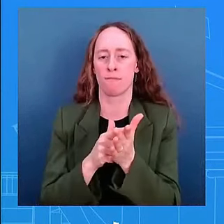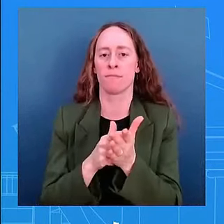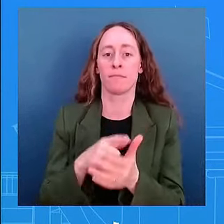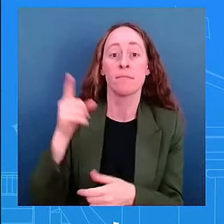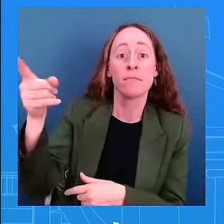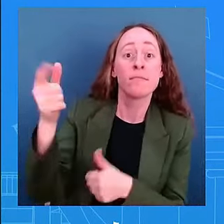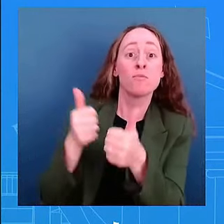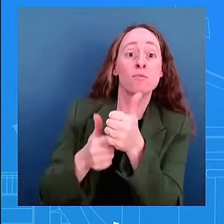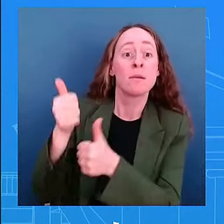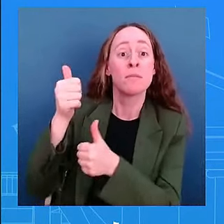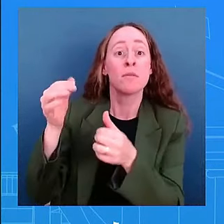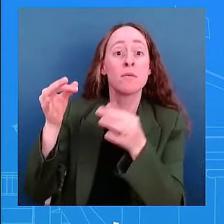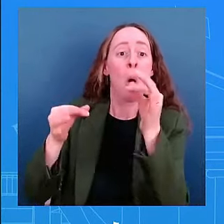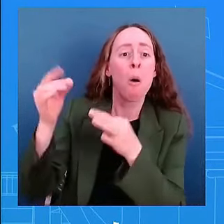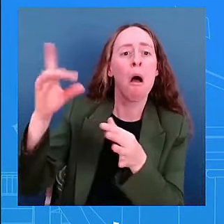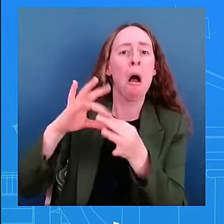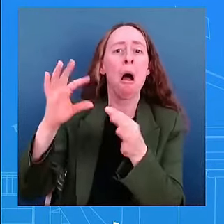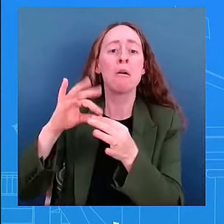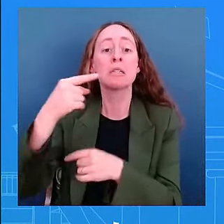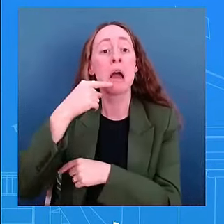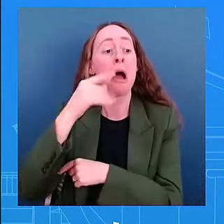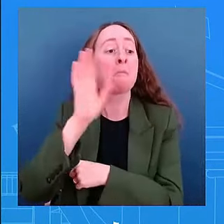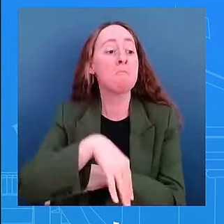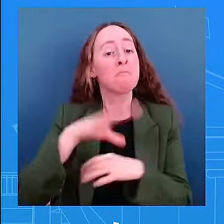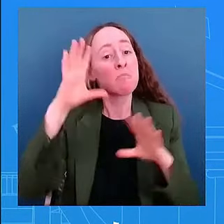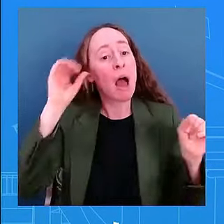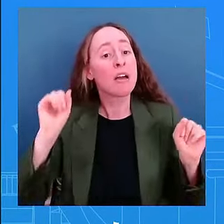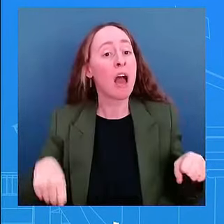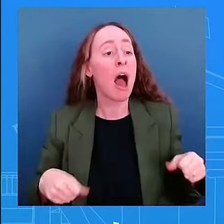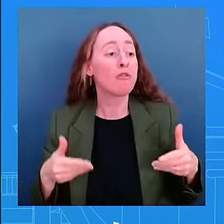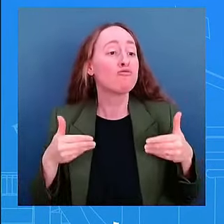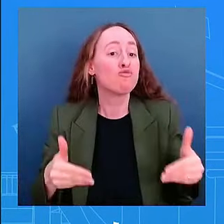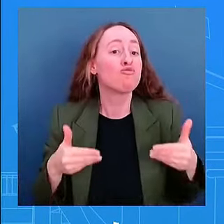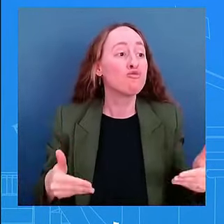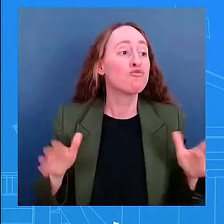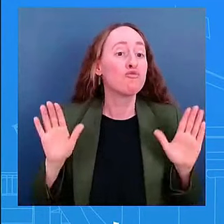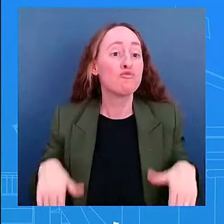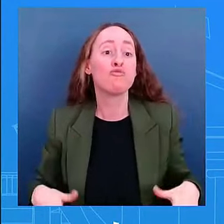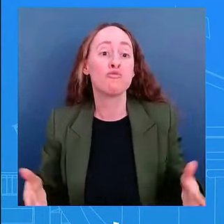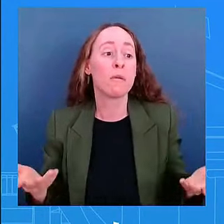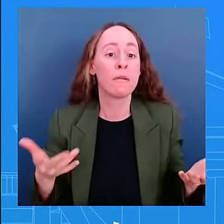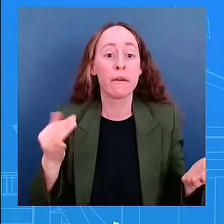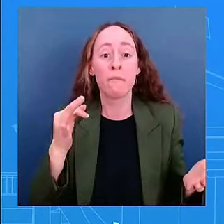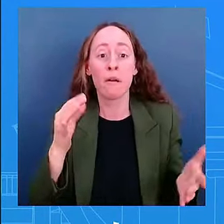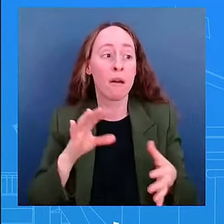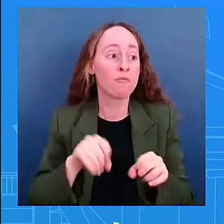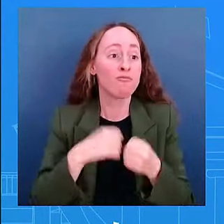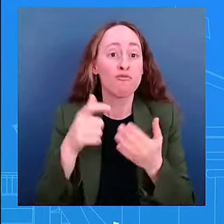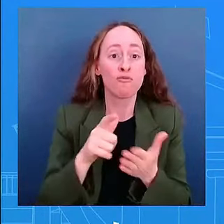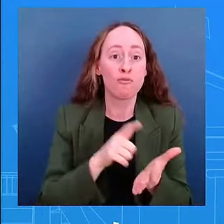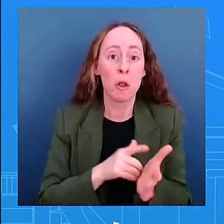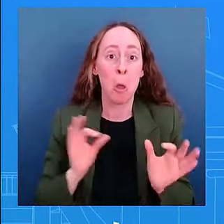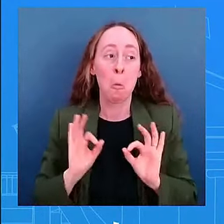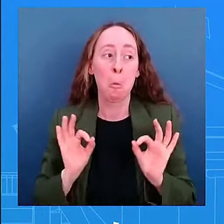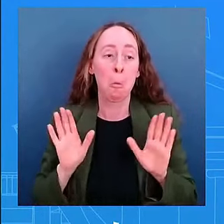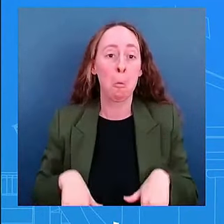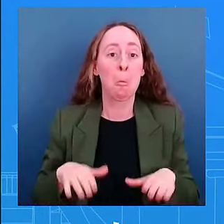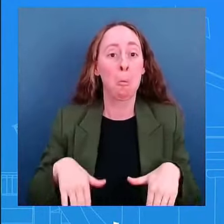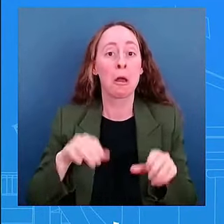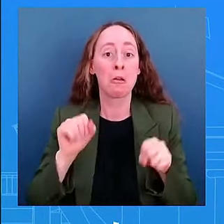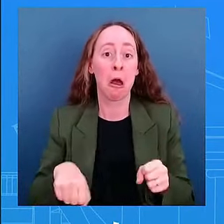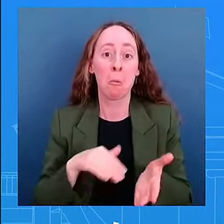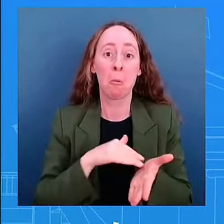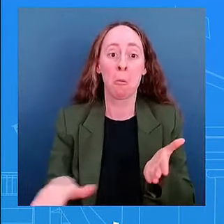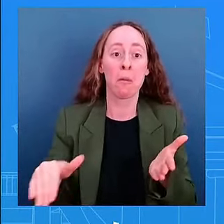crimes committed in office and gut fundamental freedoms recognized for more than 50 years and so he wanted to take action on that